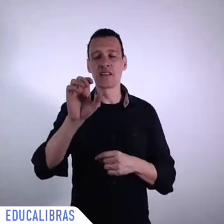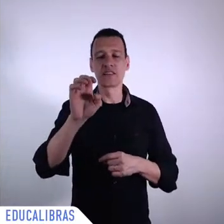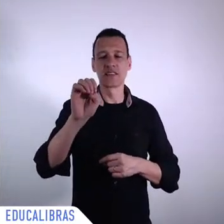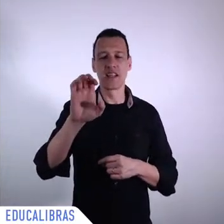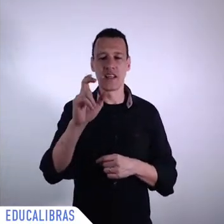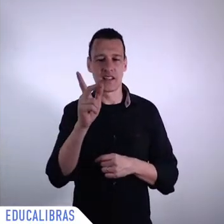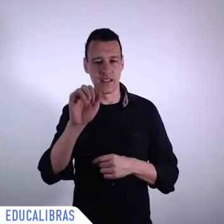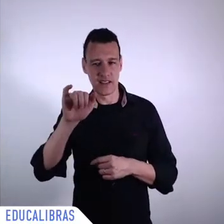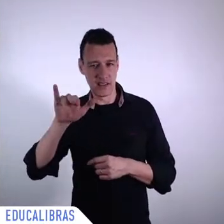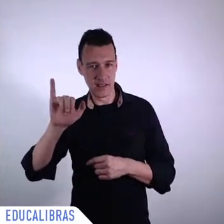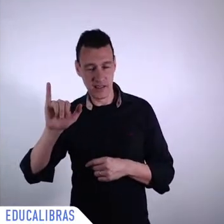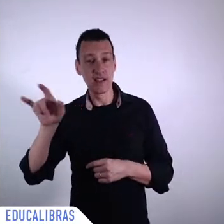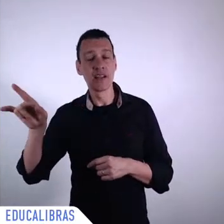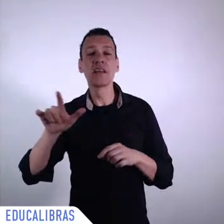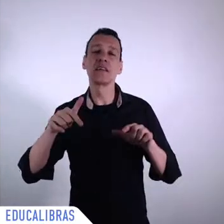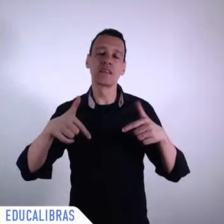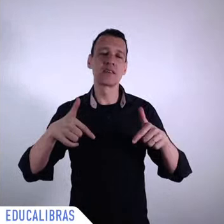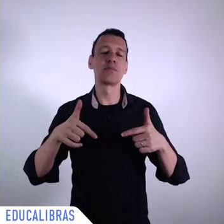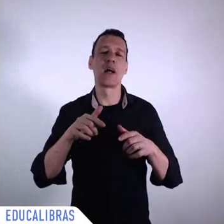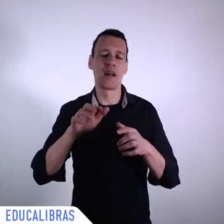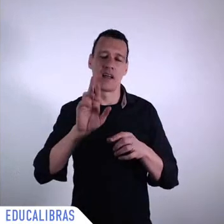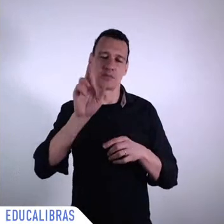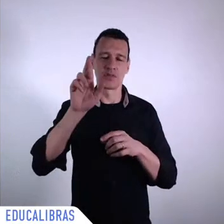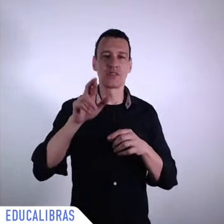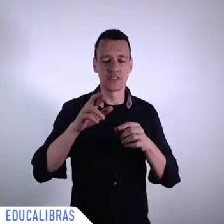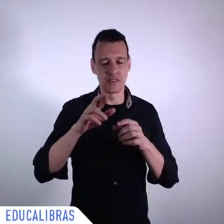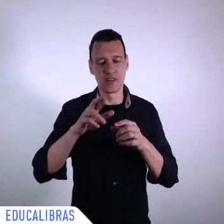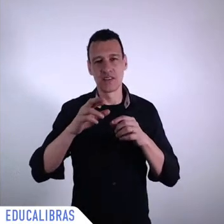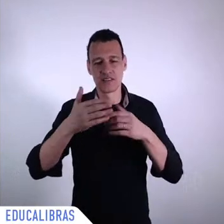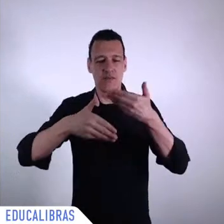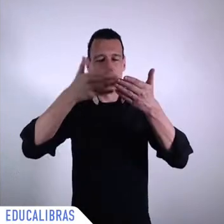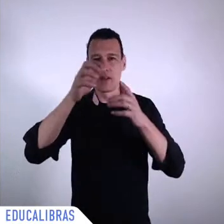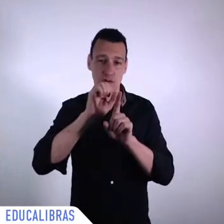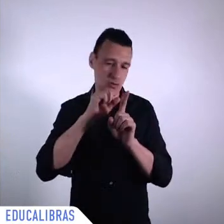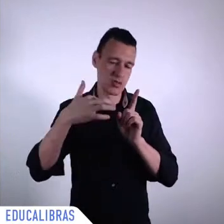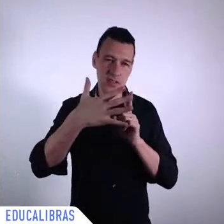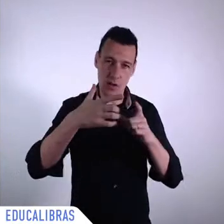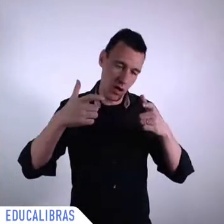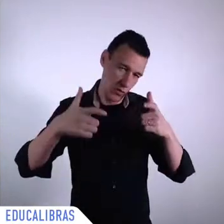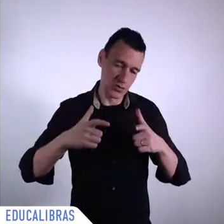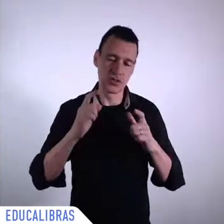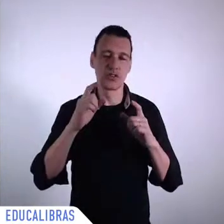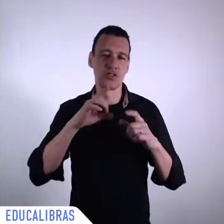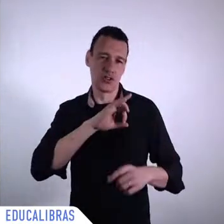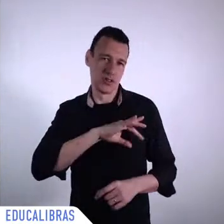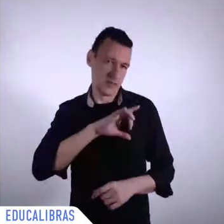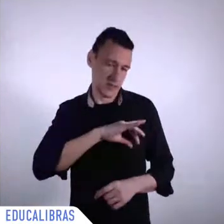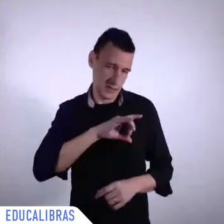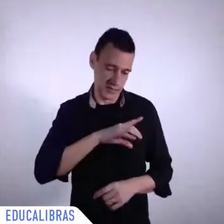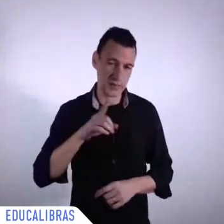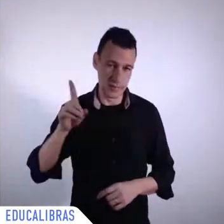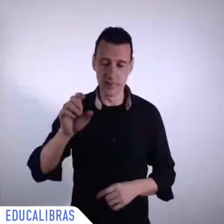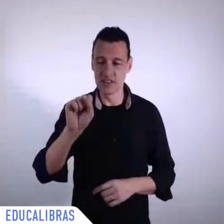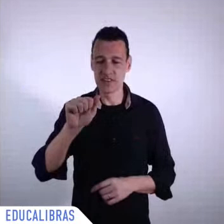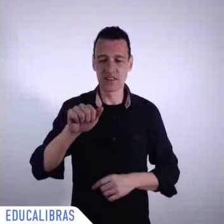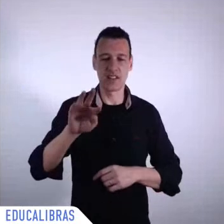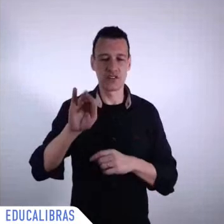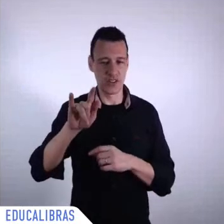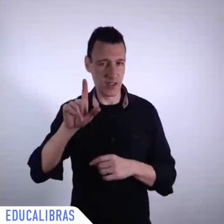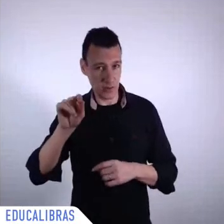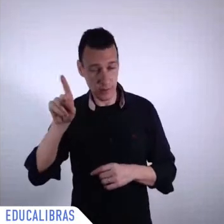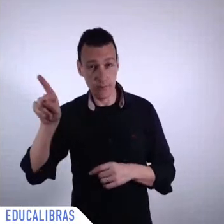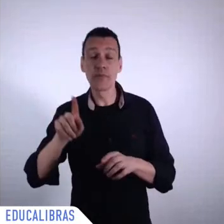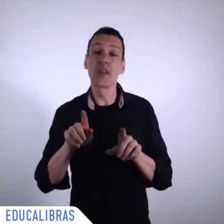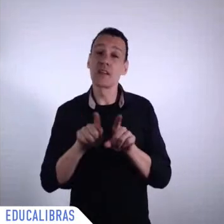governing board of UNESCO's International Institute for Educational Planning. He is a member of the advisory group of Social Protection and Human